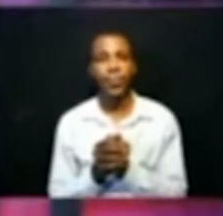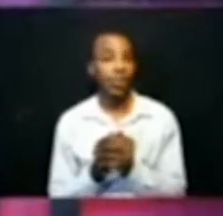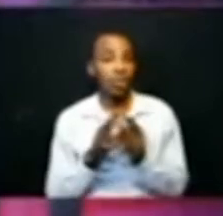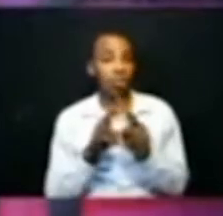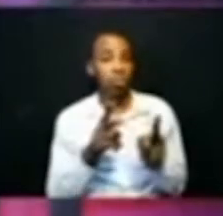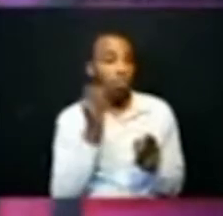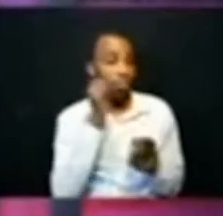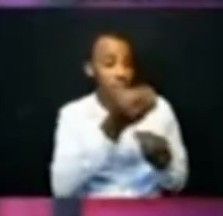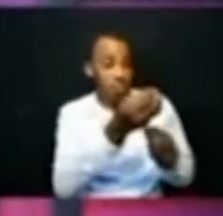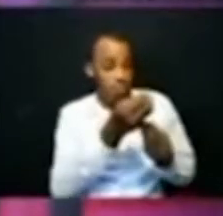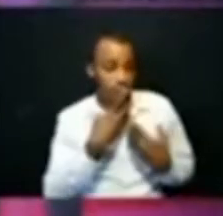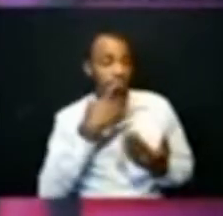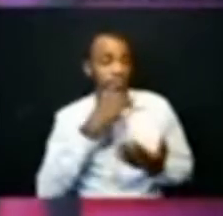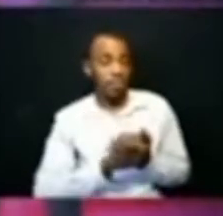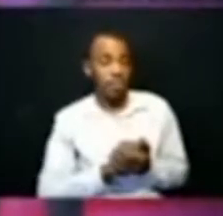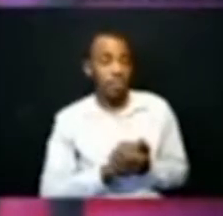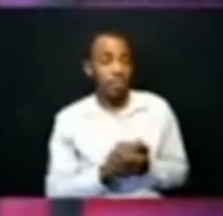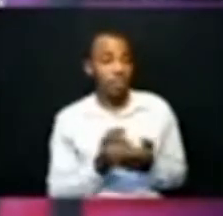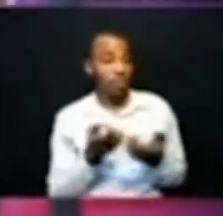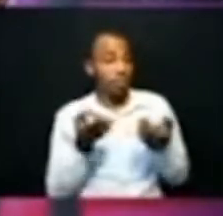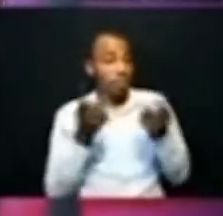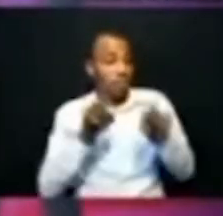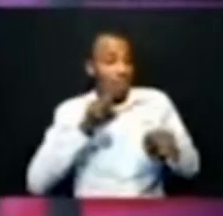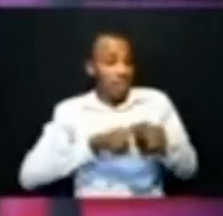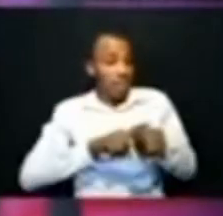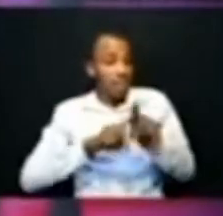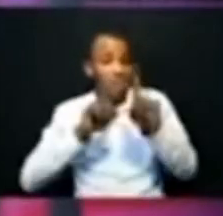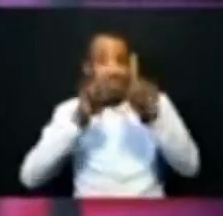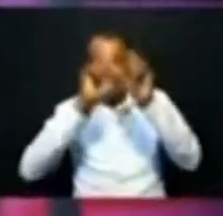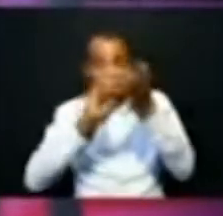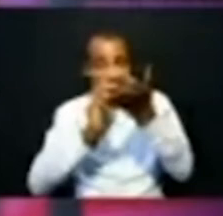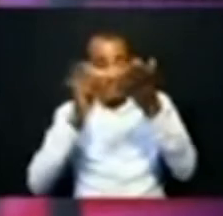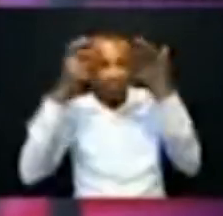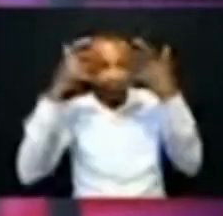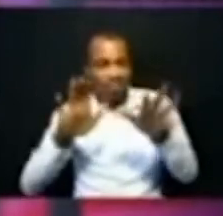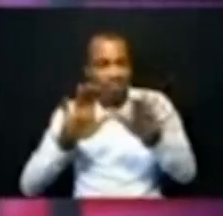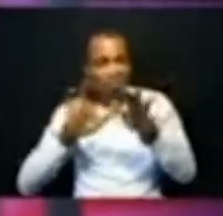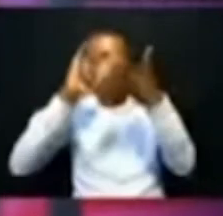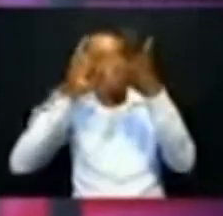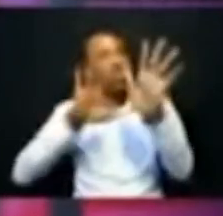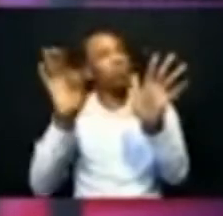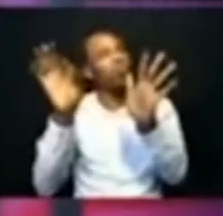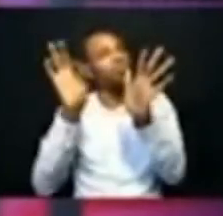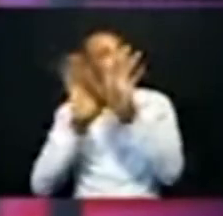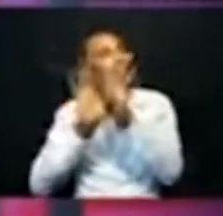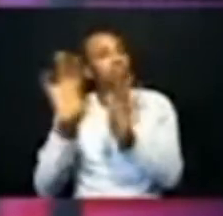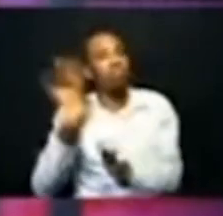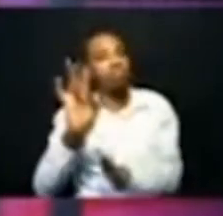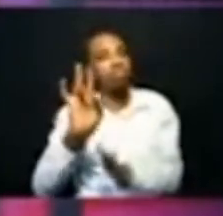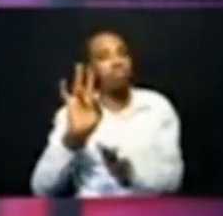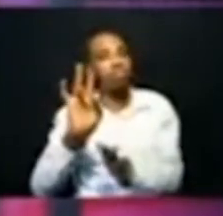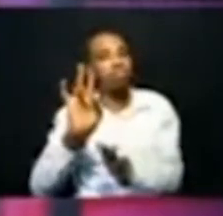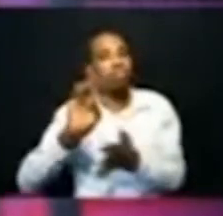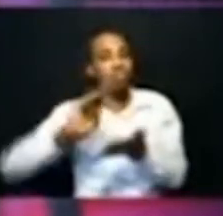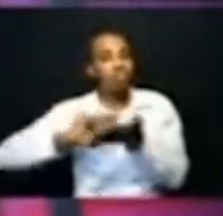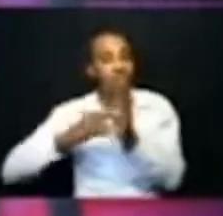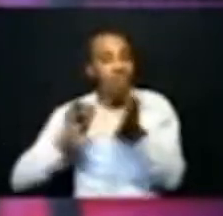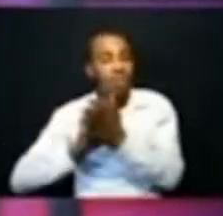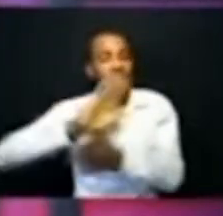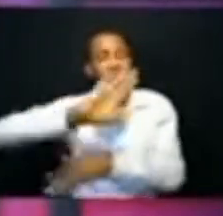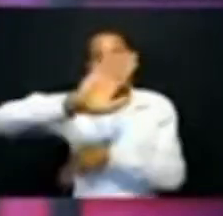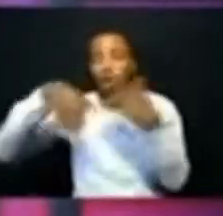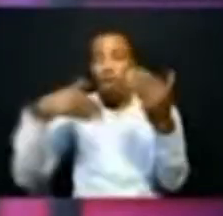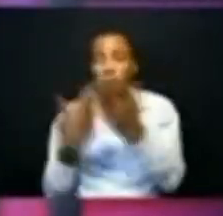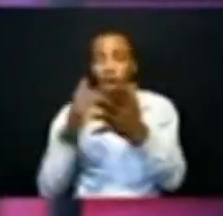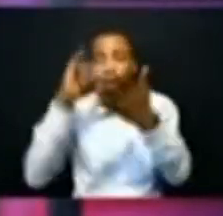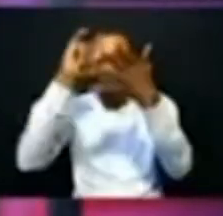and she said that at the end of the day there were about seven hundred 69 of them scored all the 10 she was one of